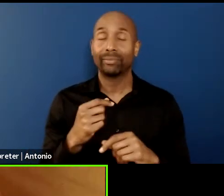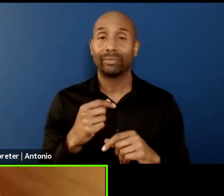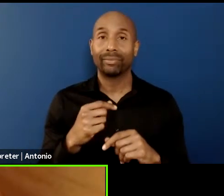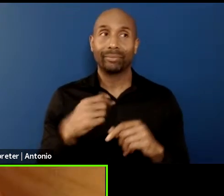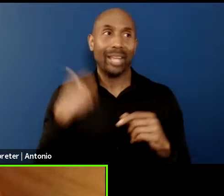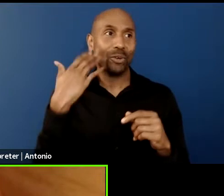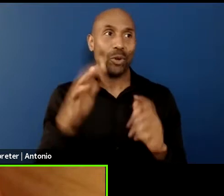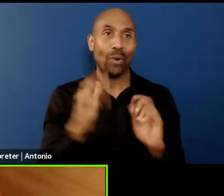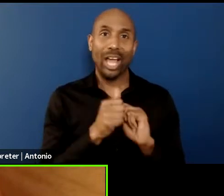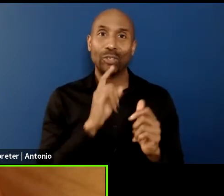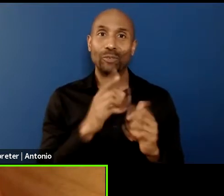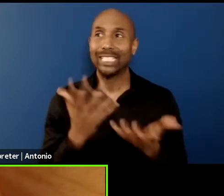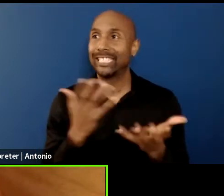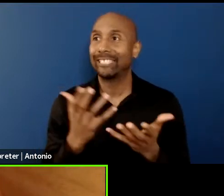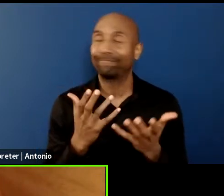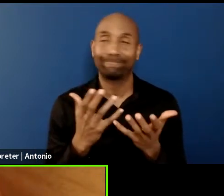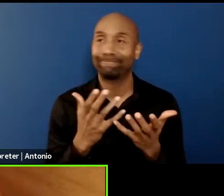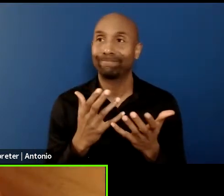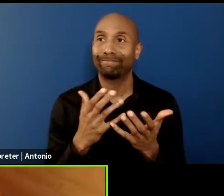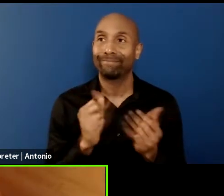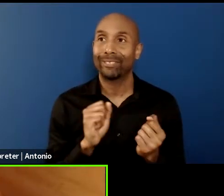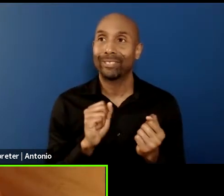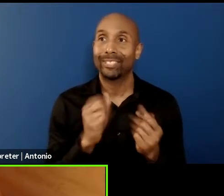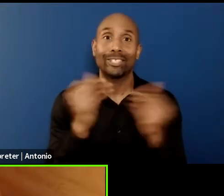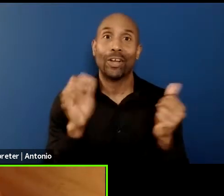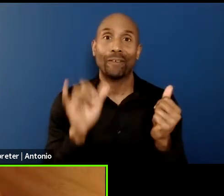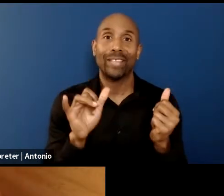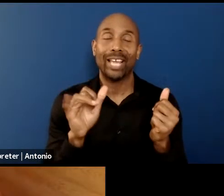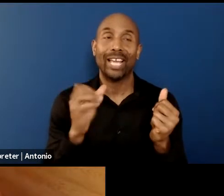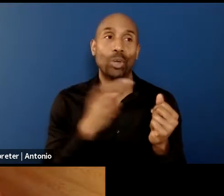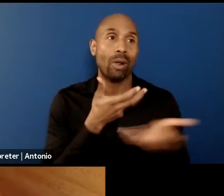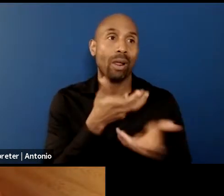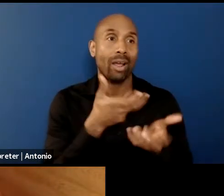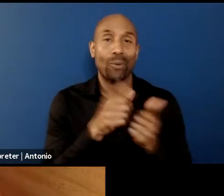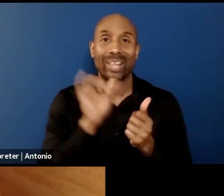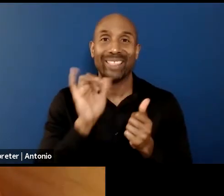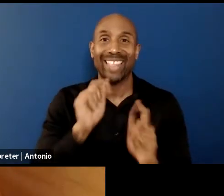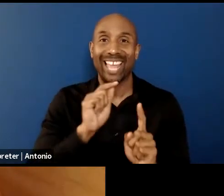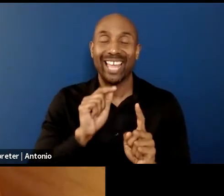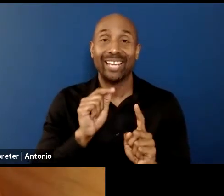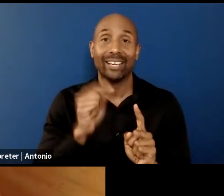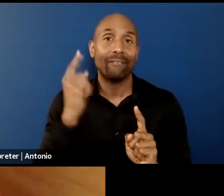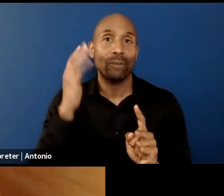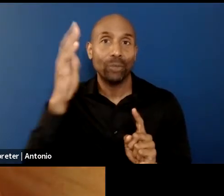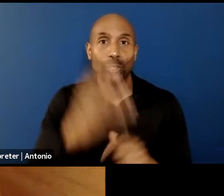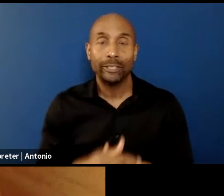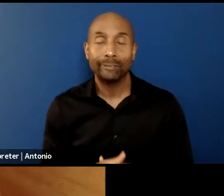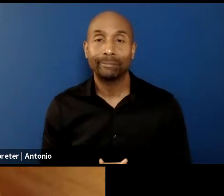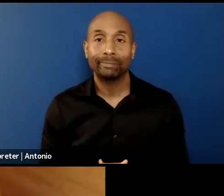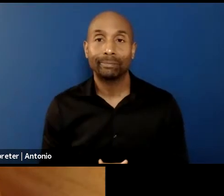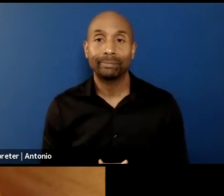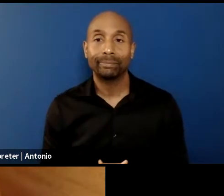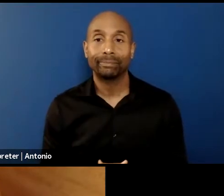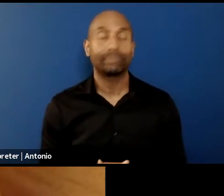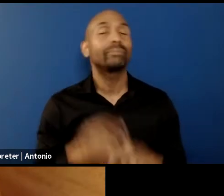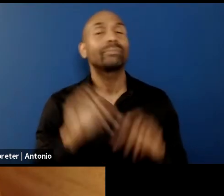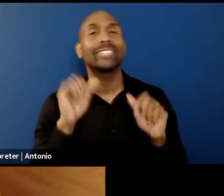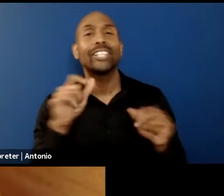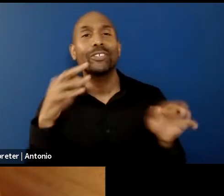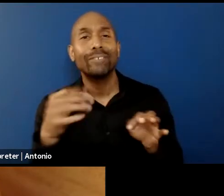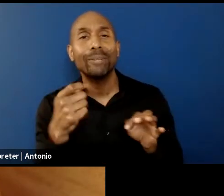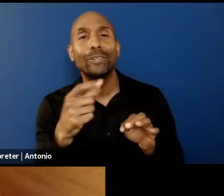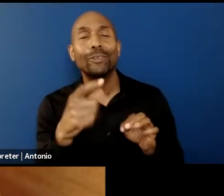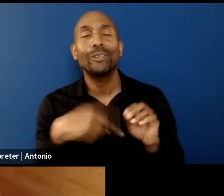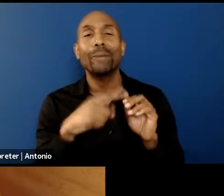deal with that in the future but I will. Can you describe a little bit your, your gardening philosophy?